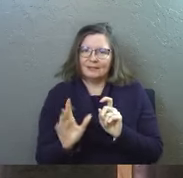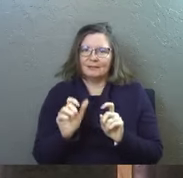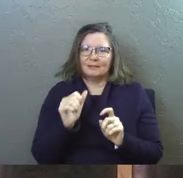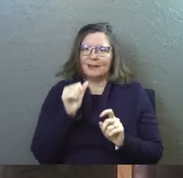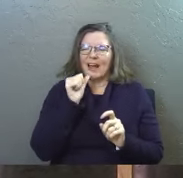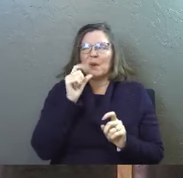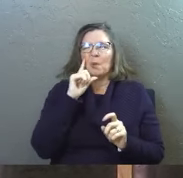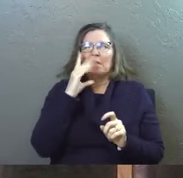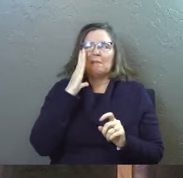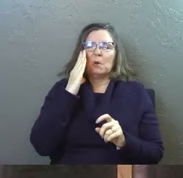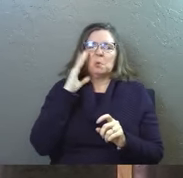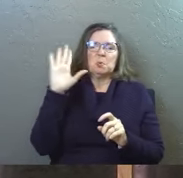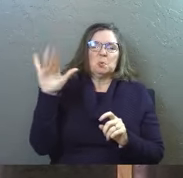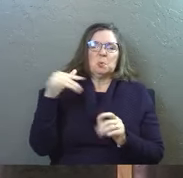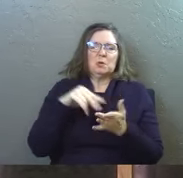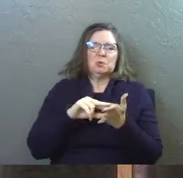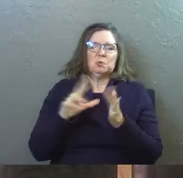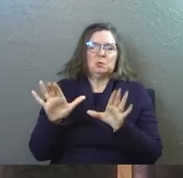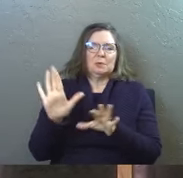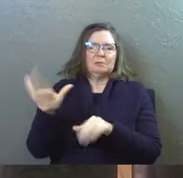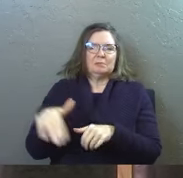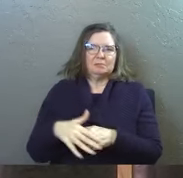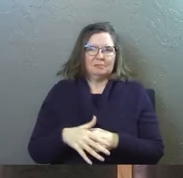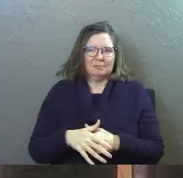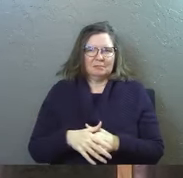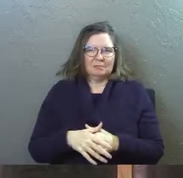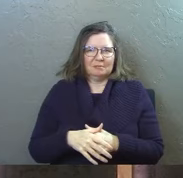don't think God knew what he was doing